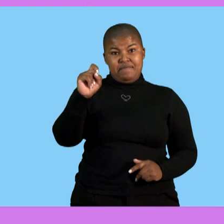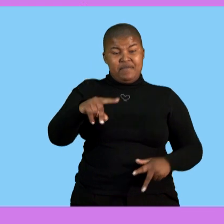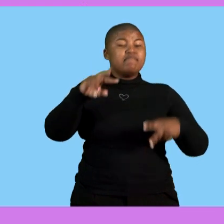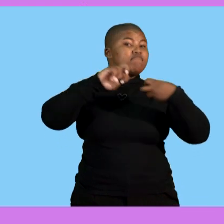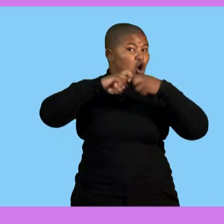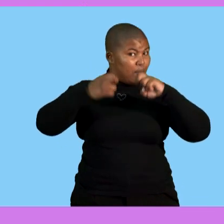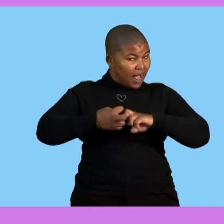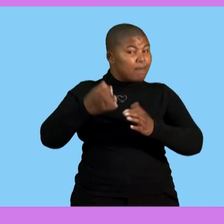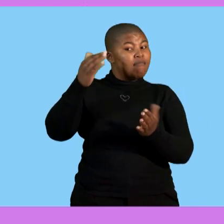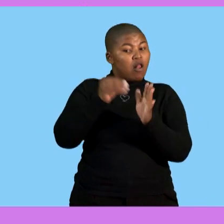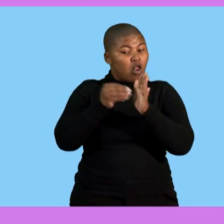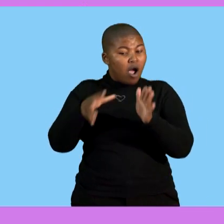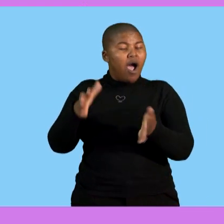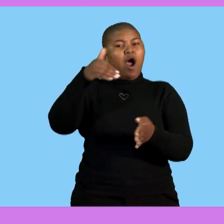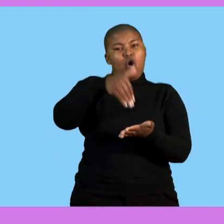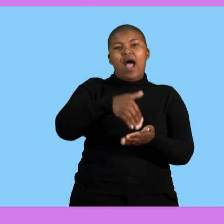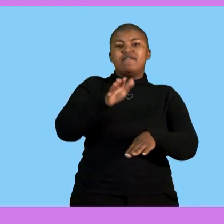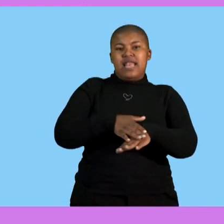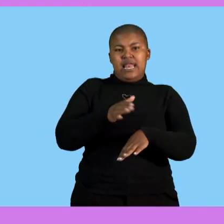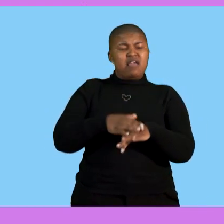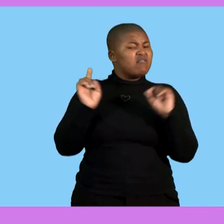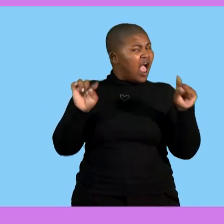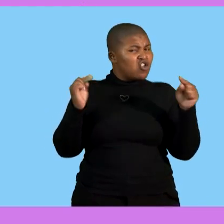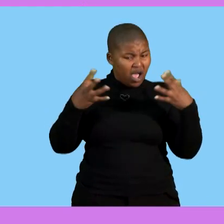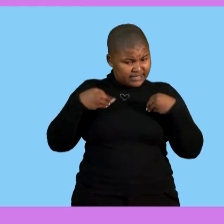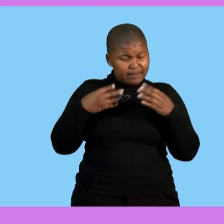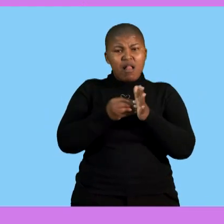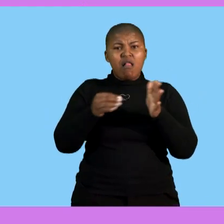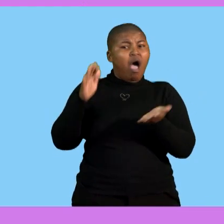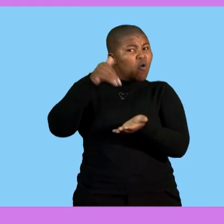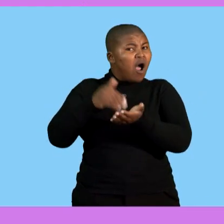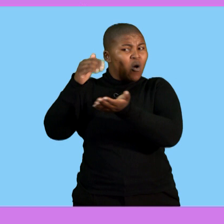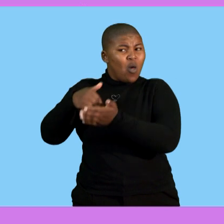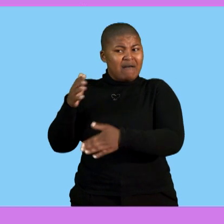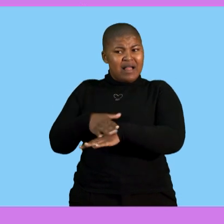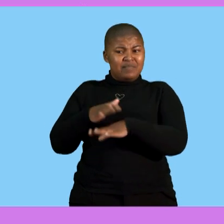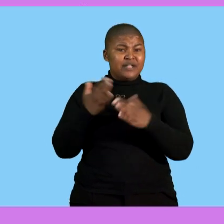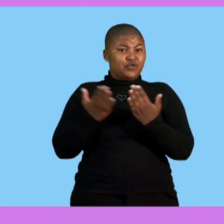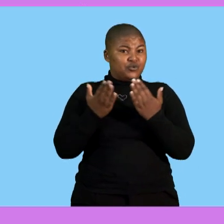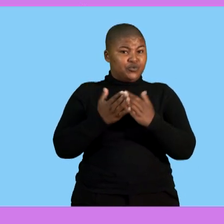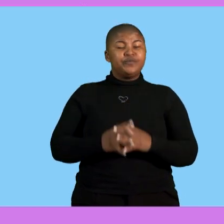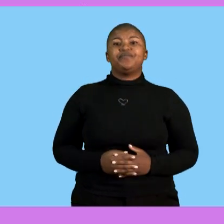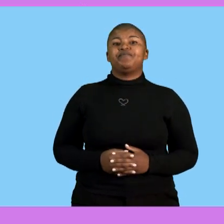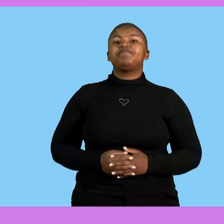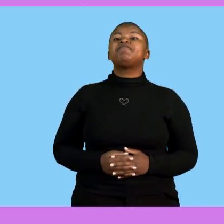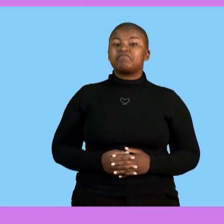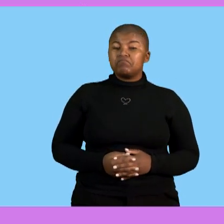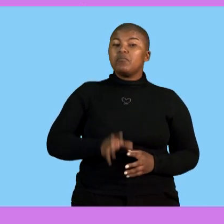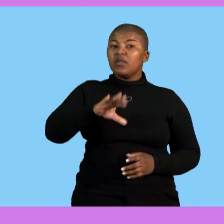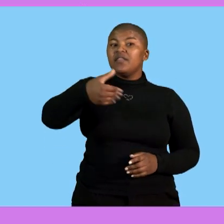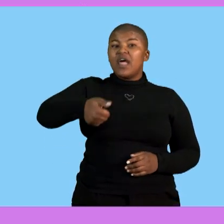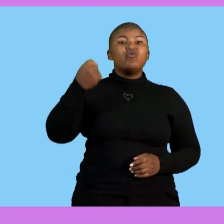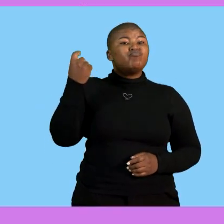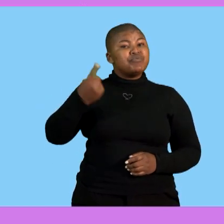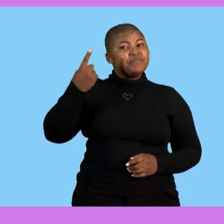the main problem because we cannot have learners arriving late at school. He therefore decided to investigate